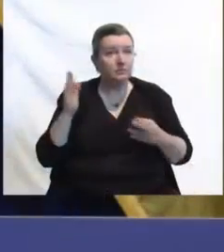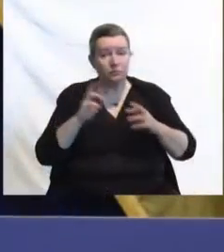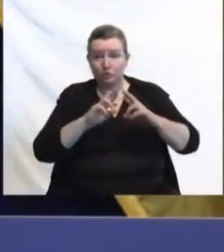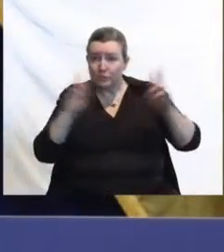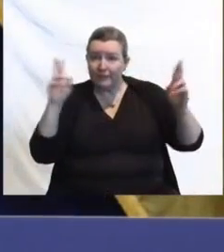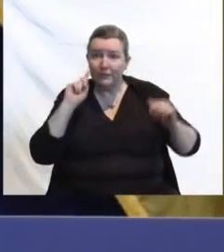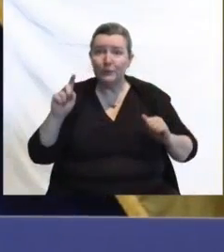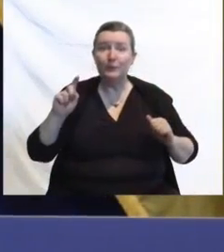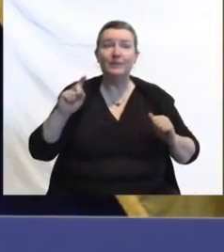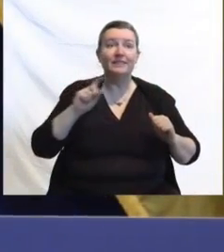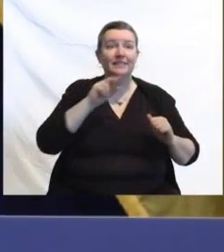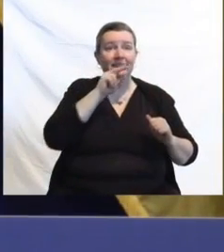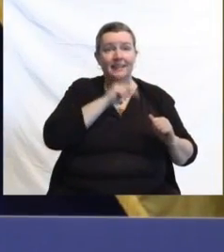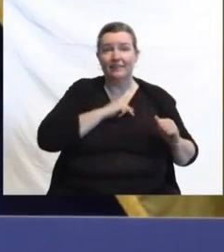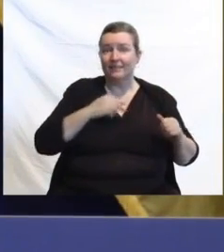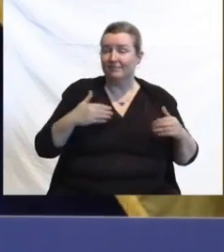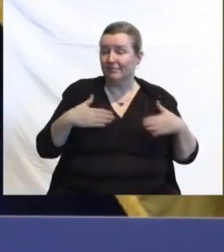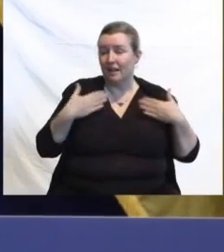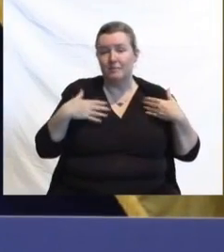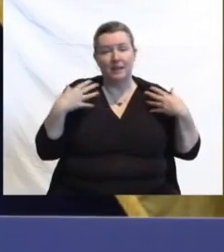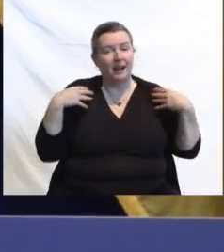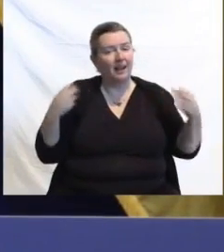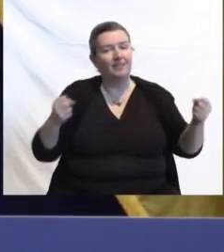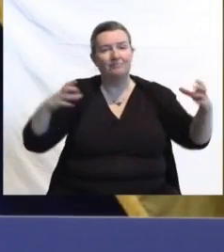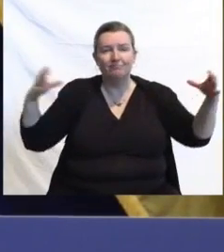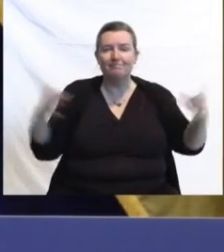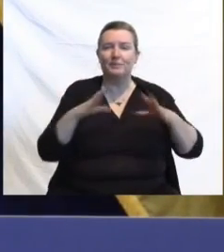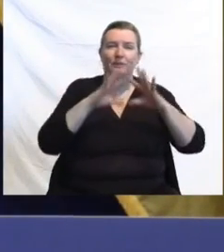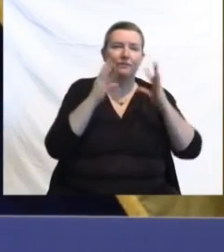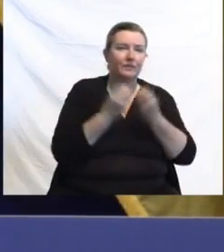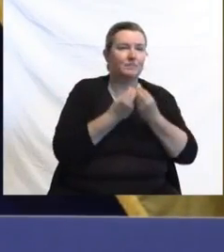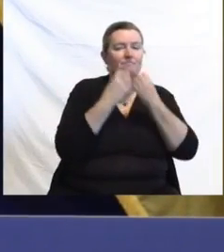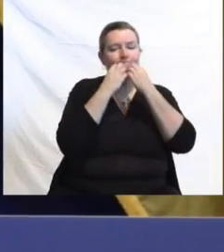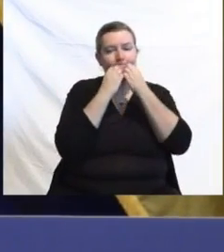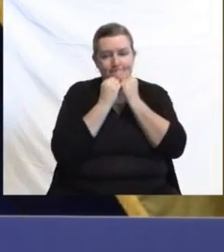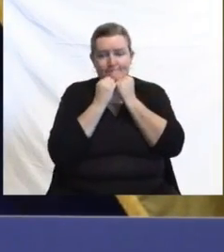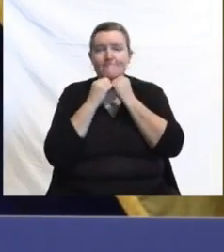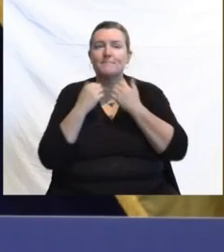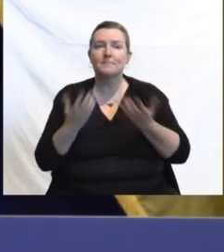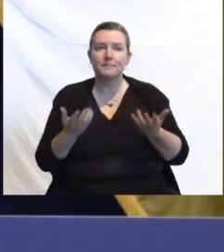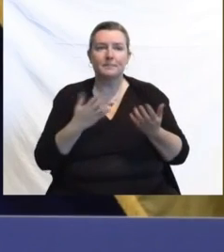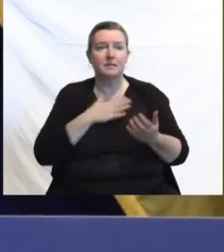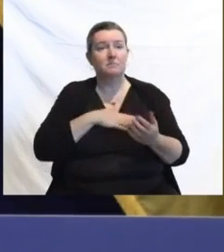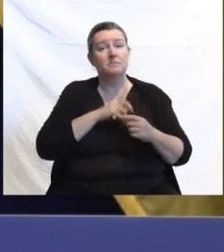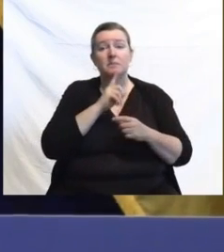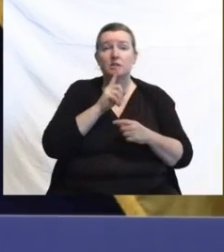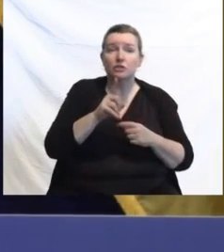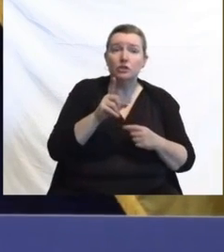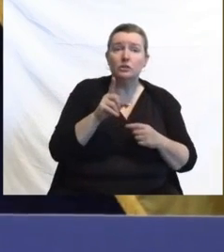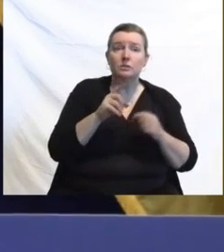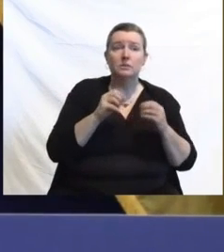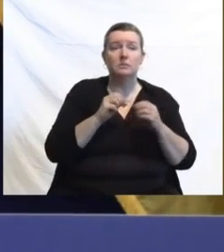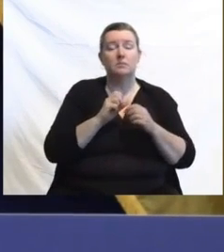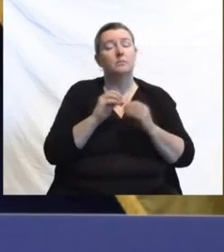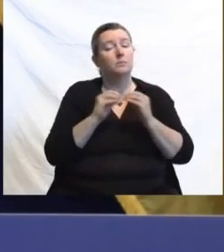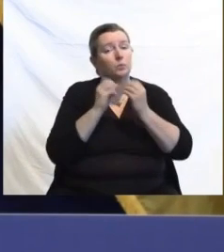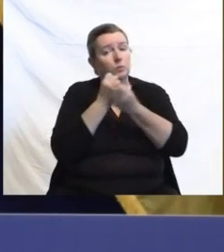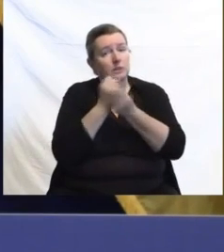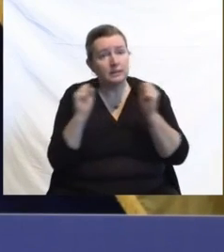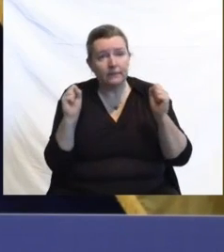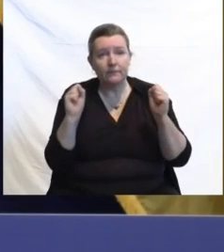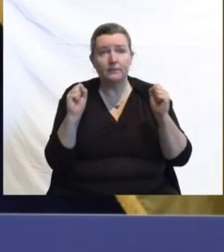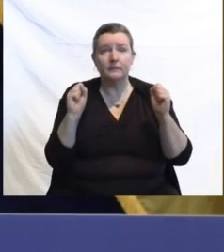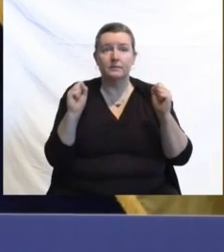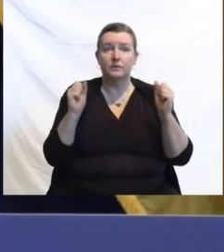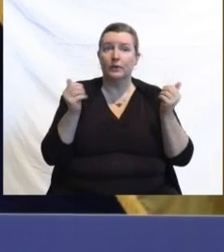and healthy gathering with your loved ones, and let's make sure it can be even safer. Before you take the turkey out of the